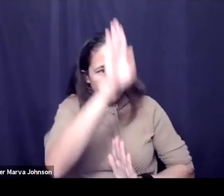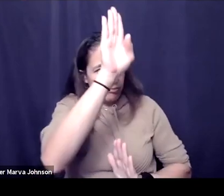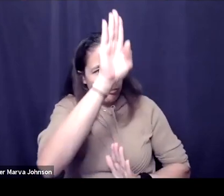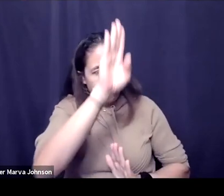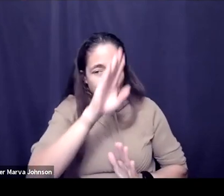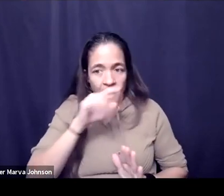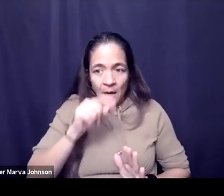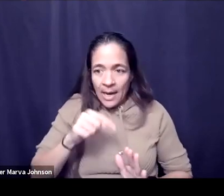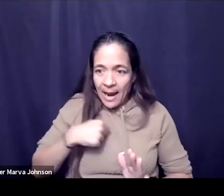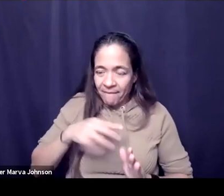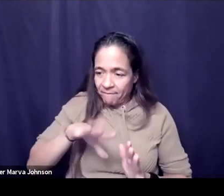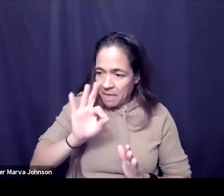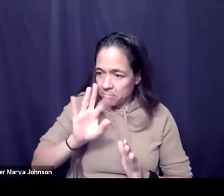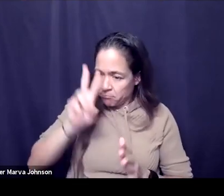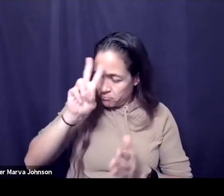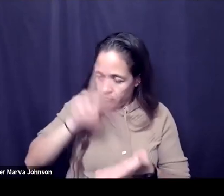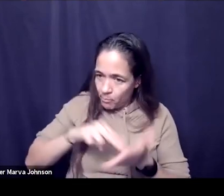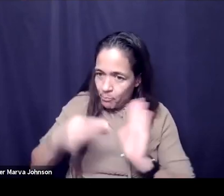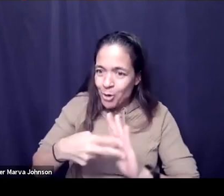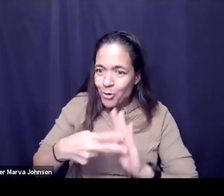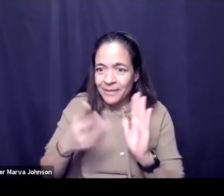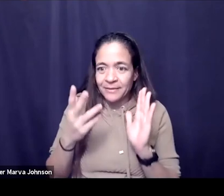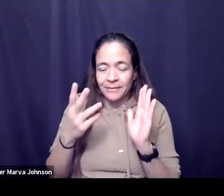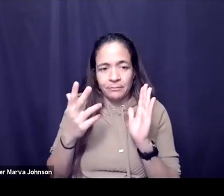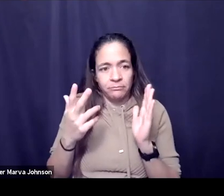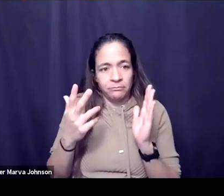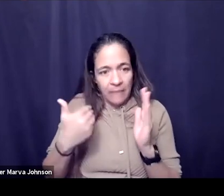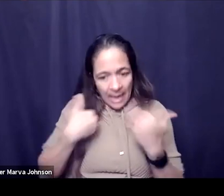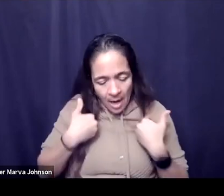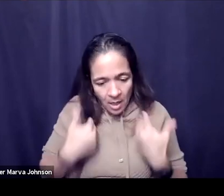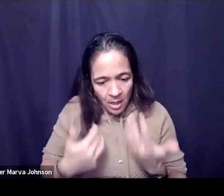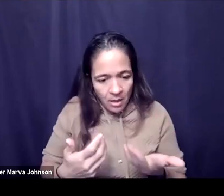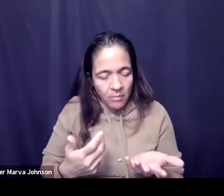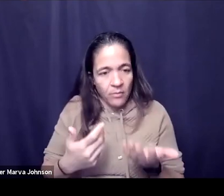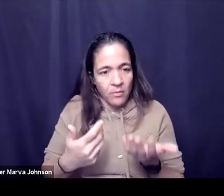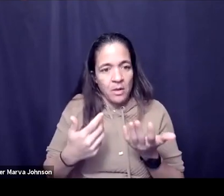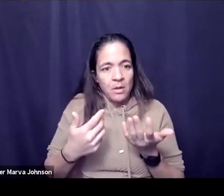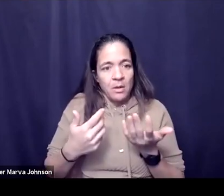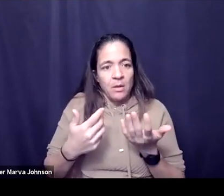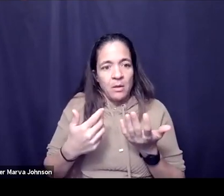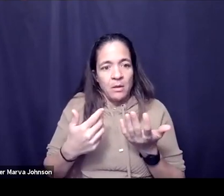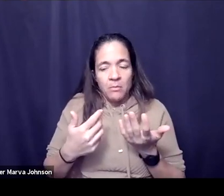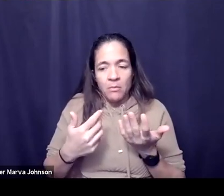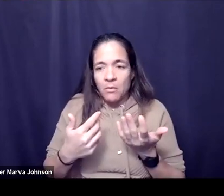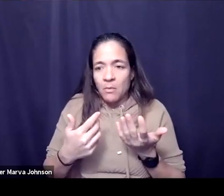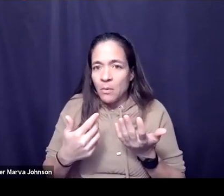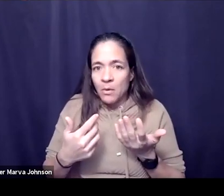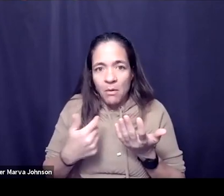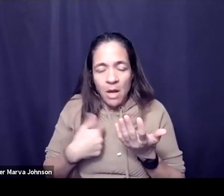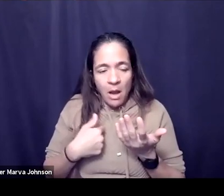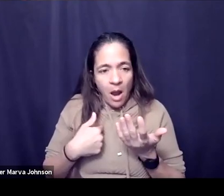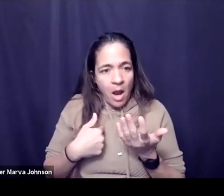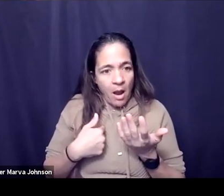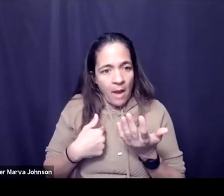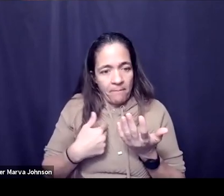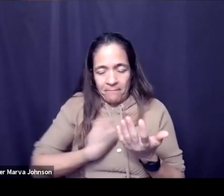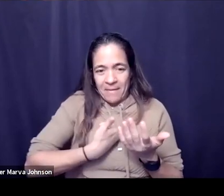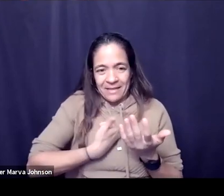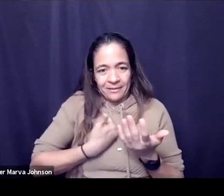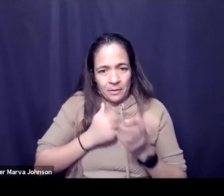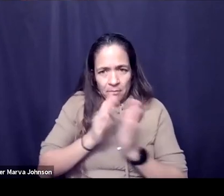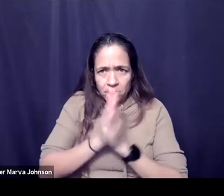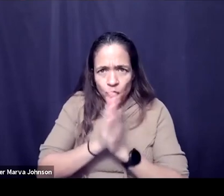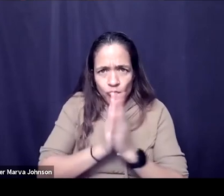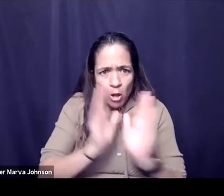meaningful interesting not that's going to be easy but like that and i had and i was looking for an opportunity